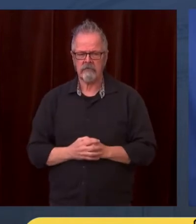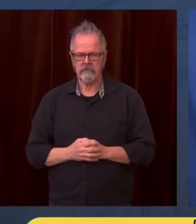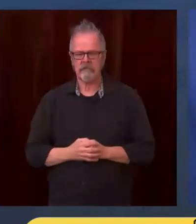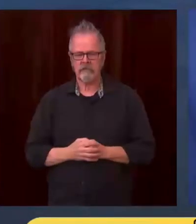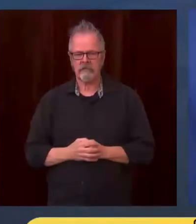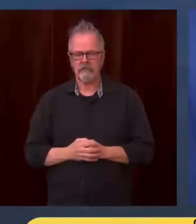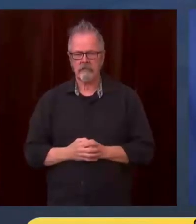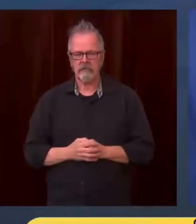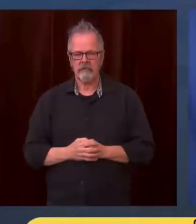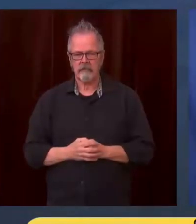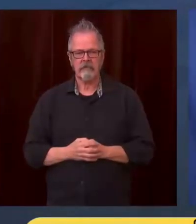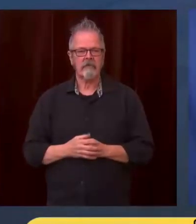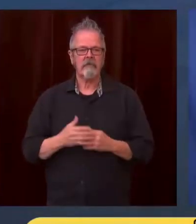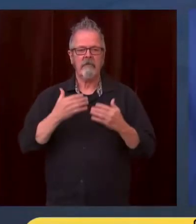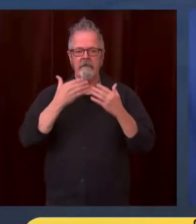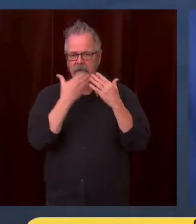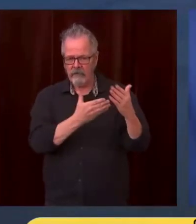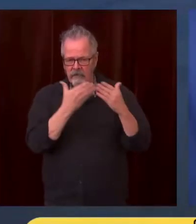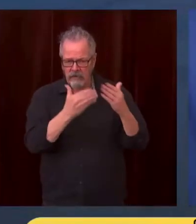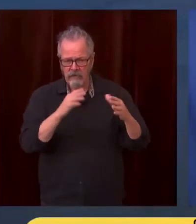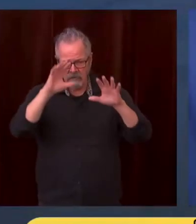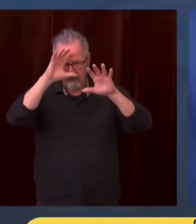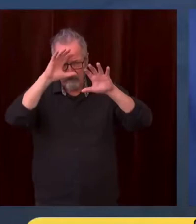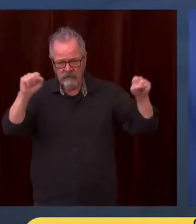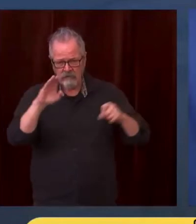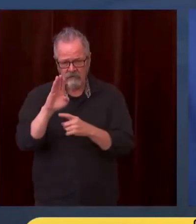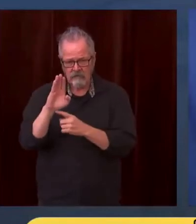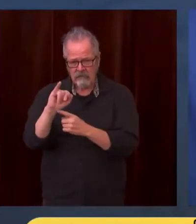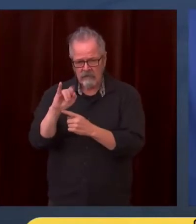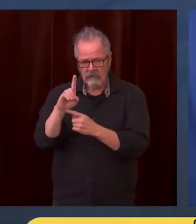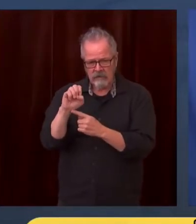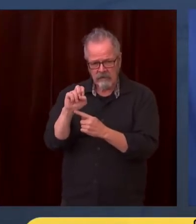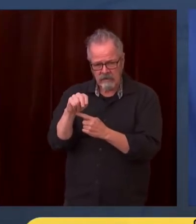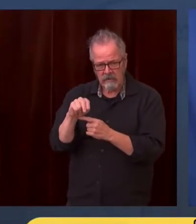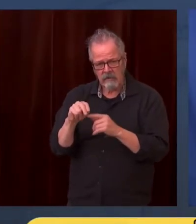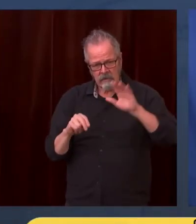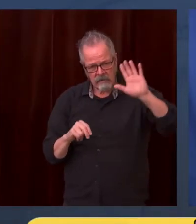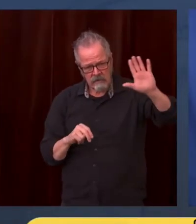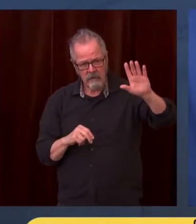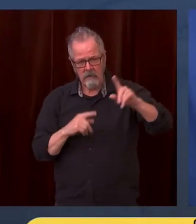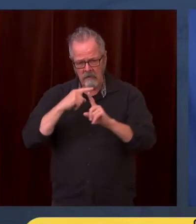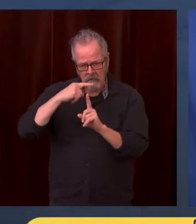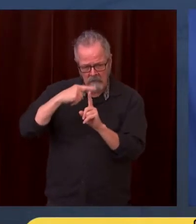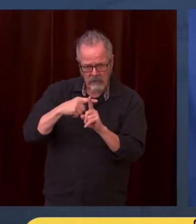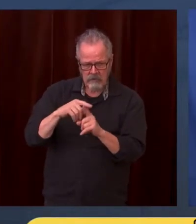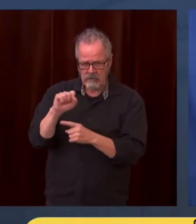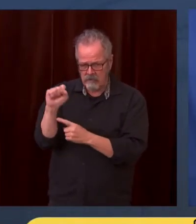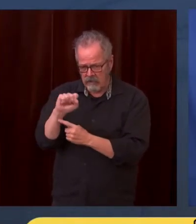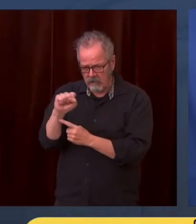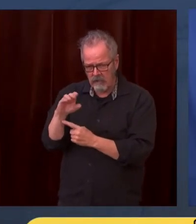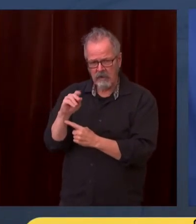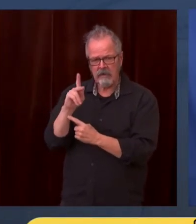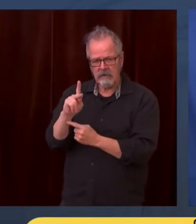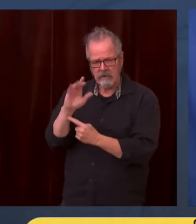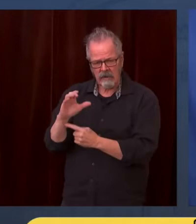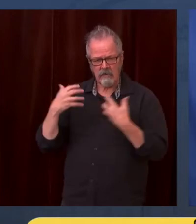in partnership with our Department of Health and also Public Health in Seattle and King County. We'll operate a family vaccine